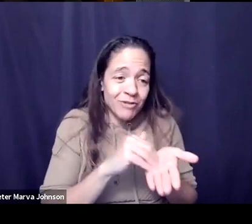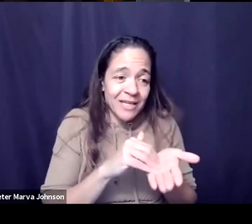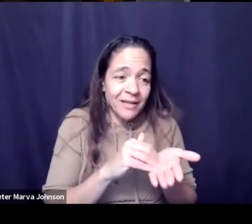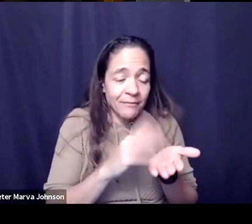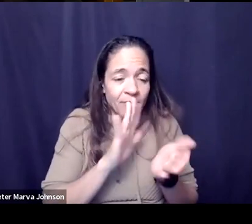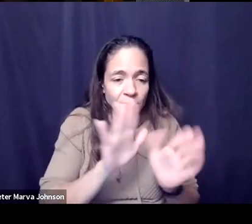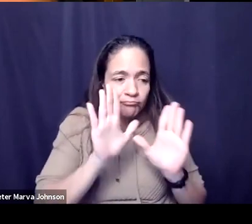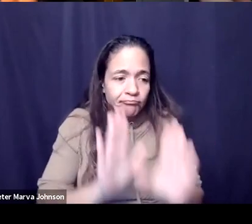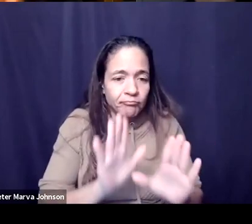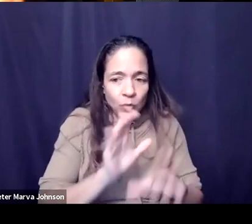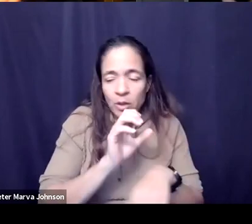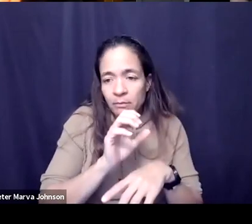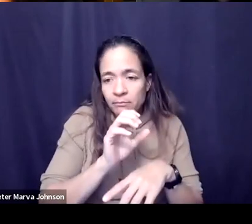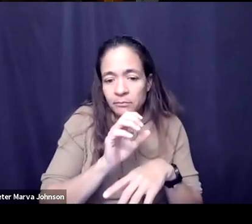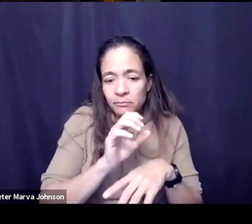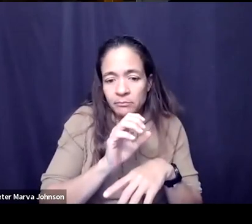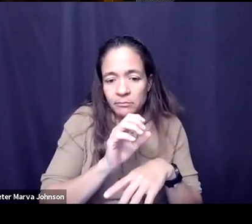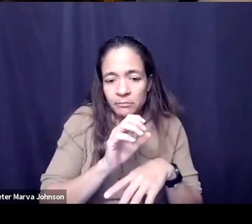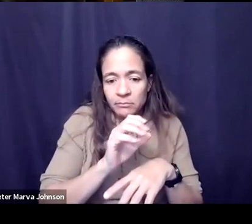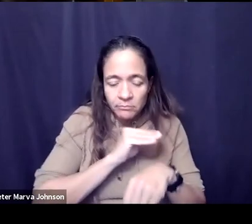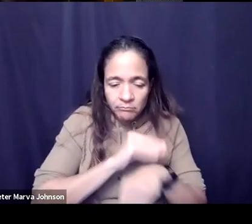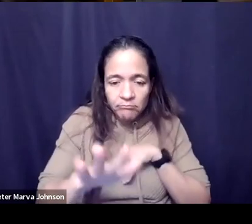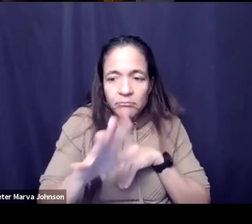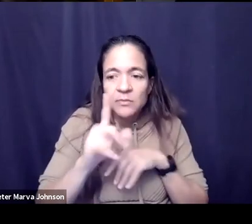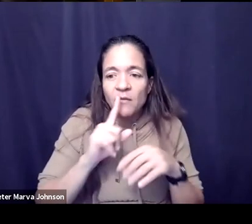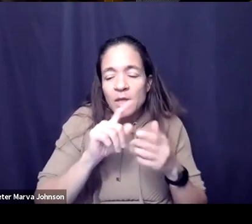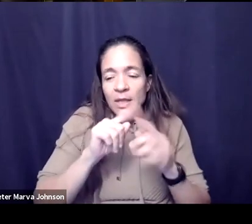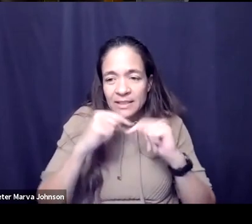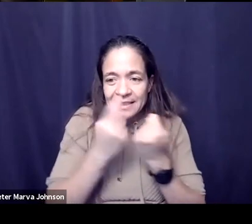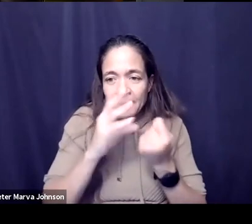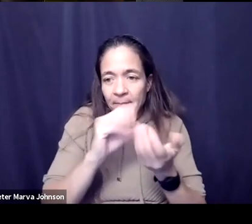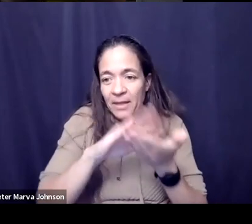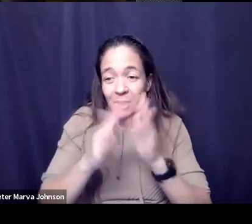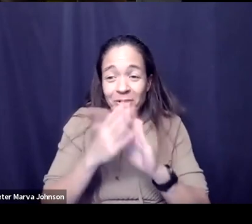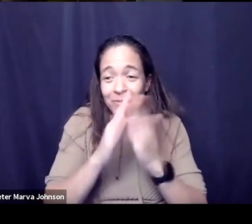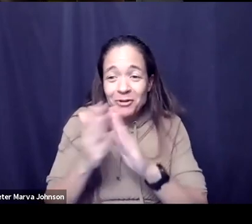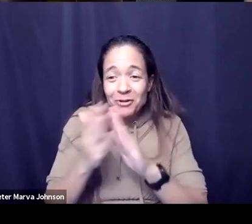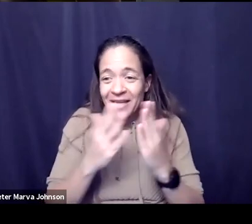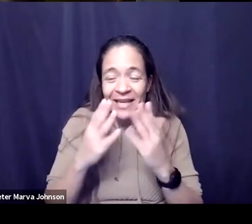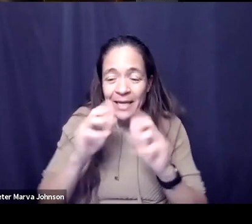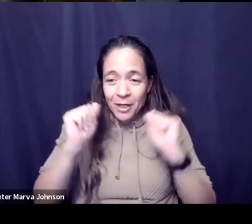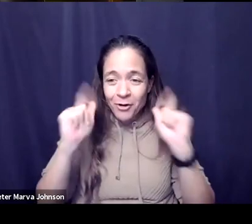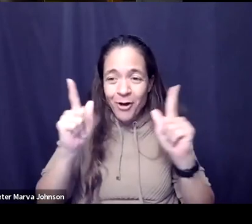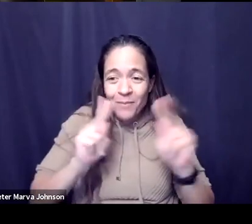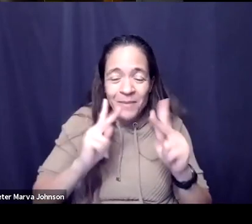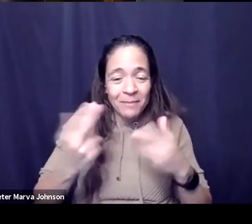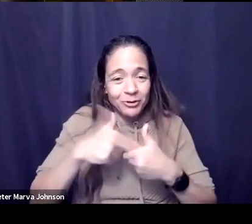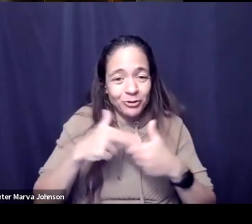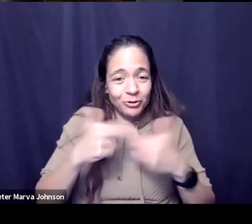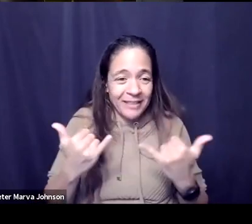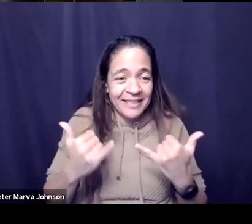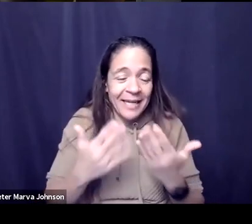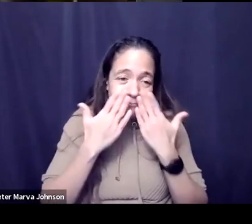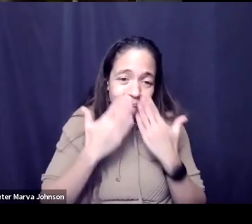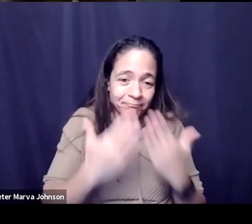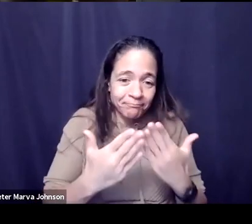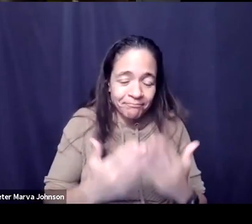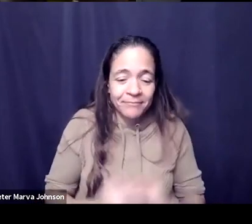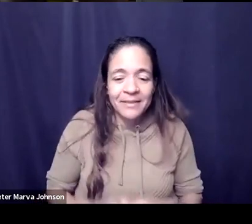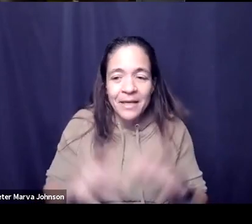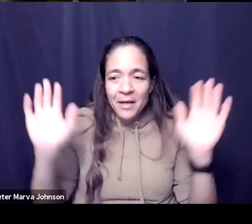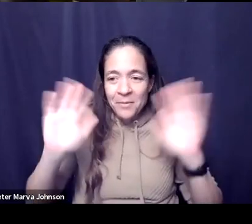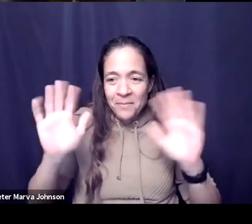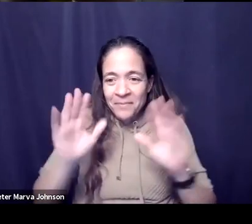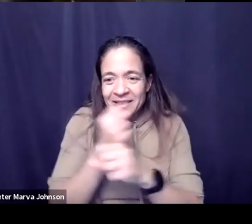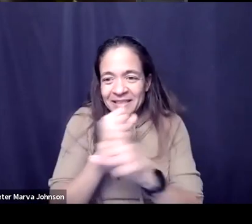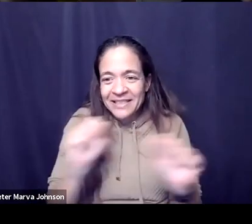tremendous amount of good for for the team and i and all our community ambassadors and also all these folks who are with us today so we are incredibly great all right everybody be